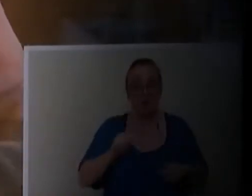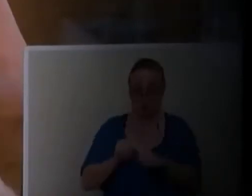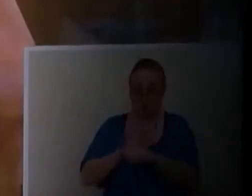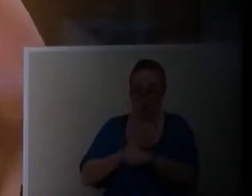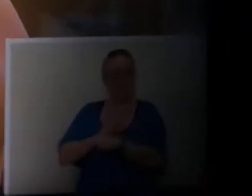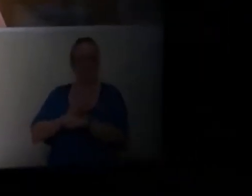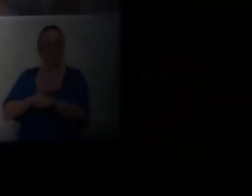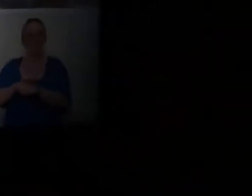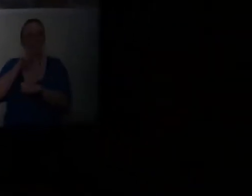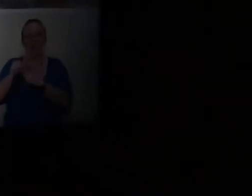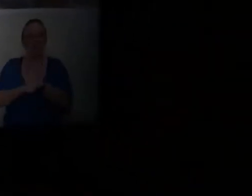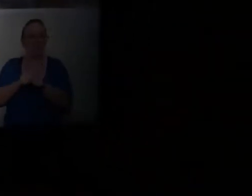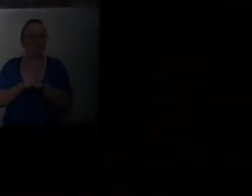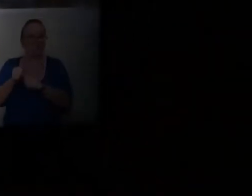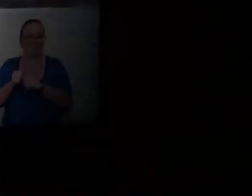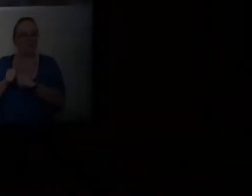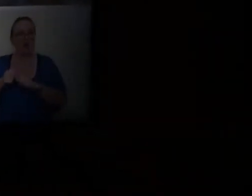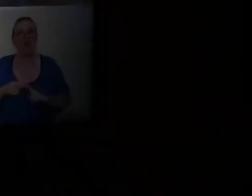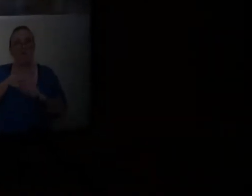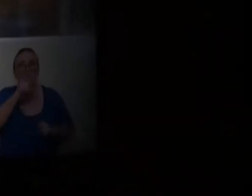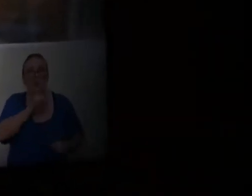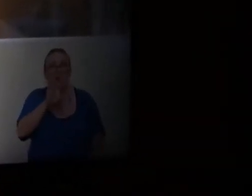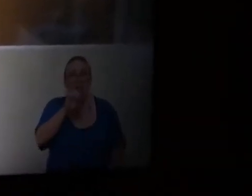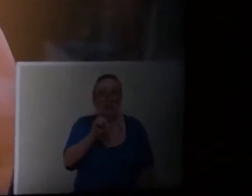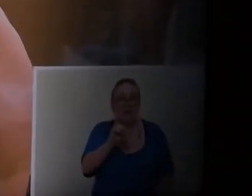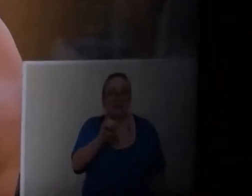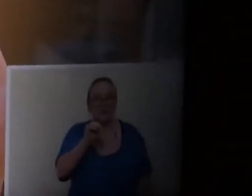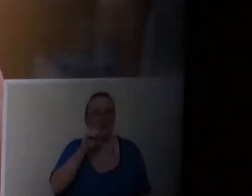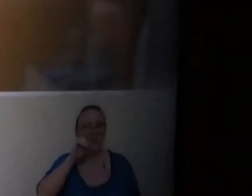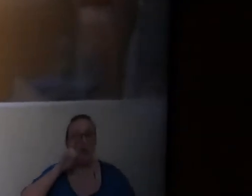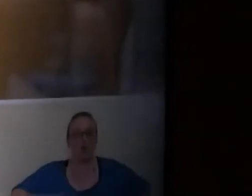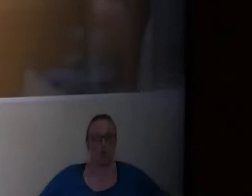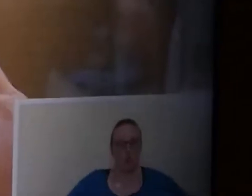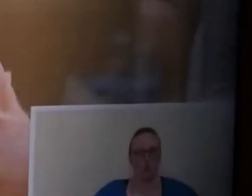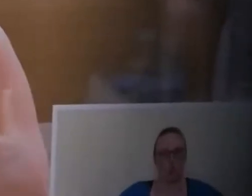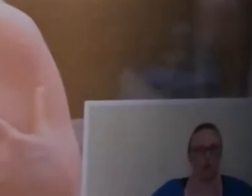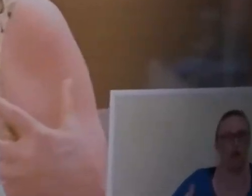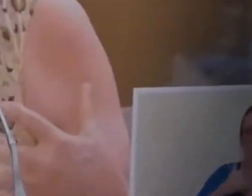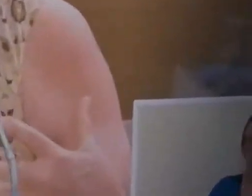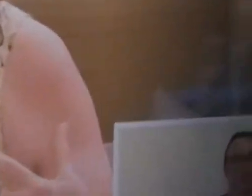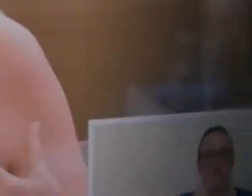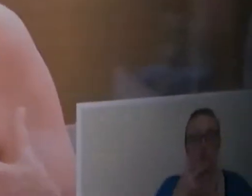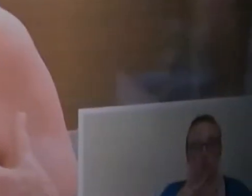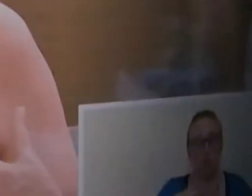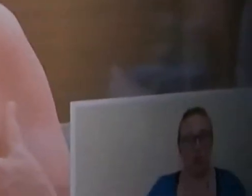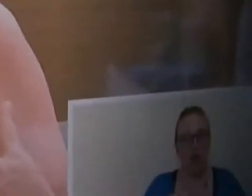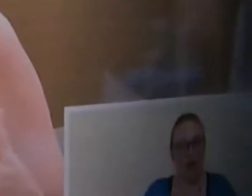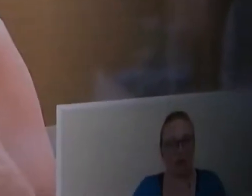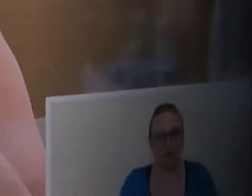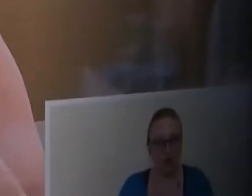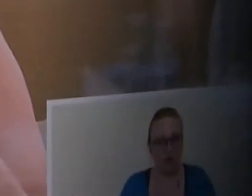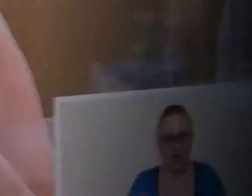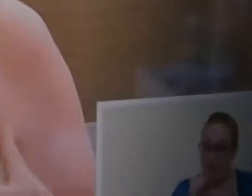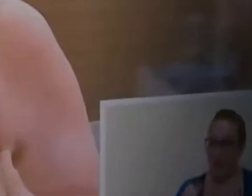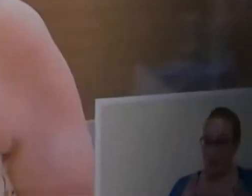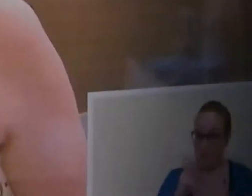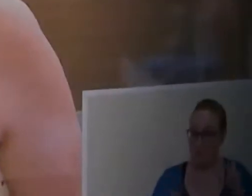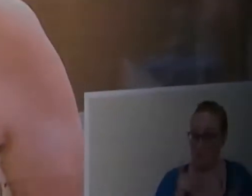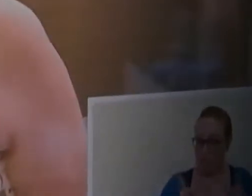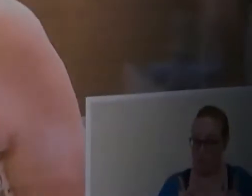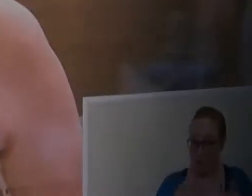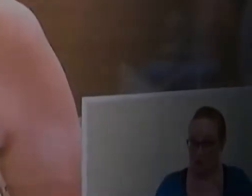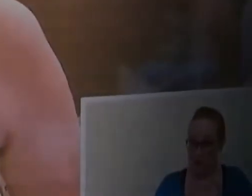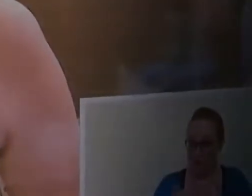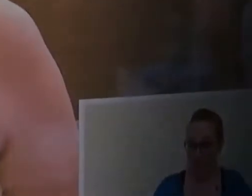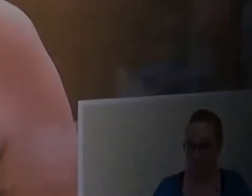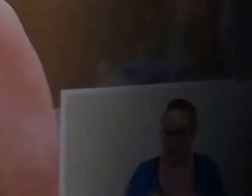COVID is not dangerous. Unless you're 80 years old, huge, and have two lung cancers. Not many people come under